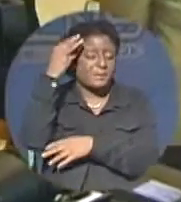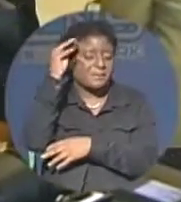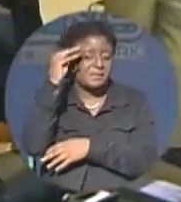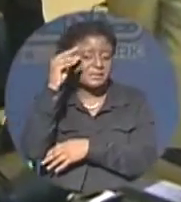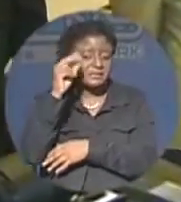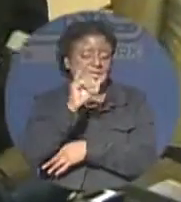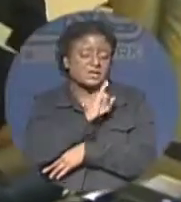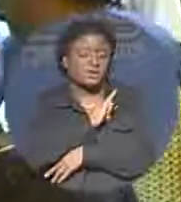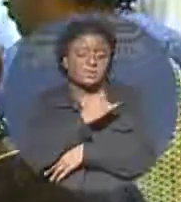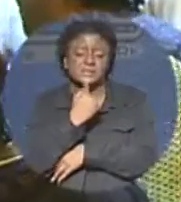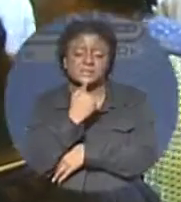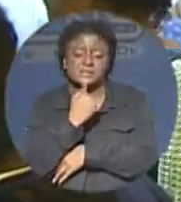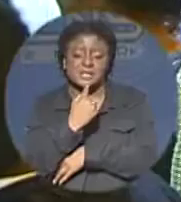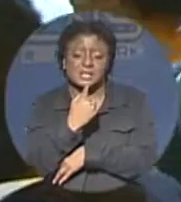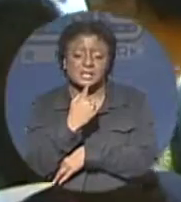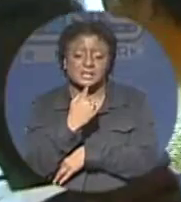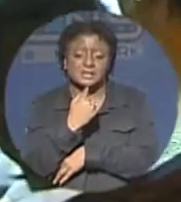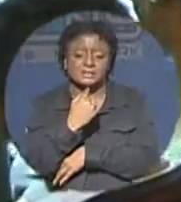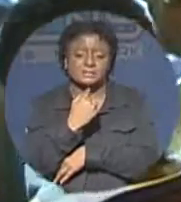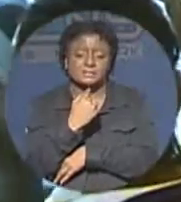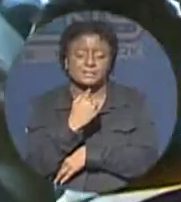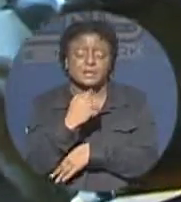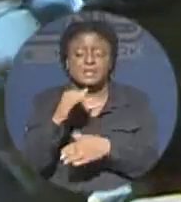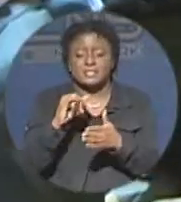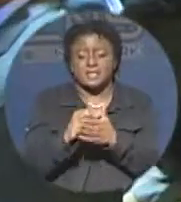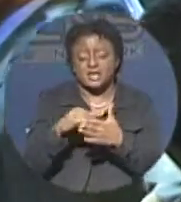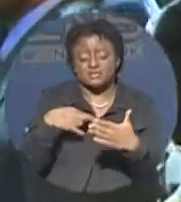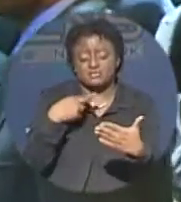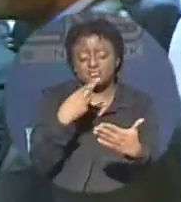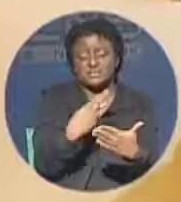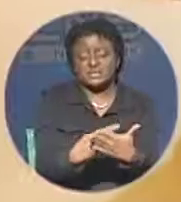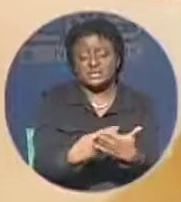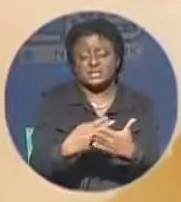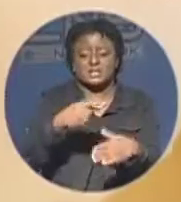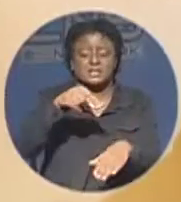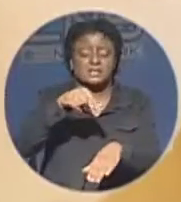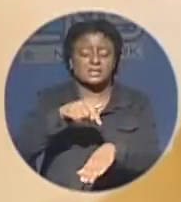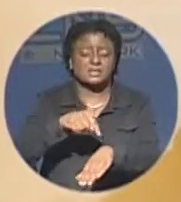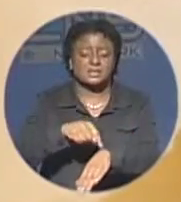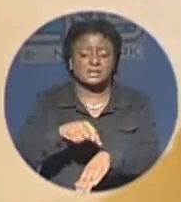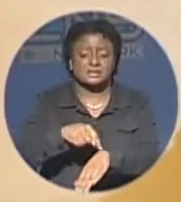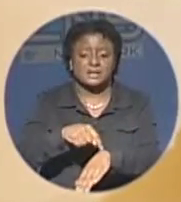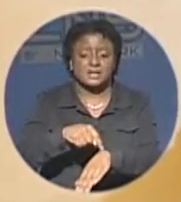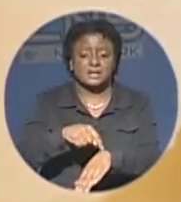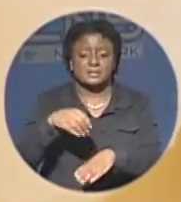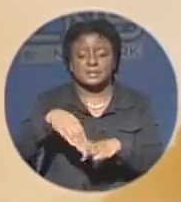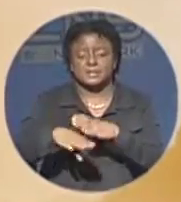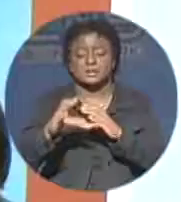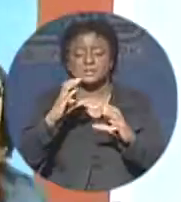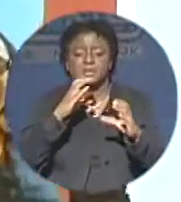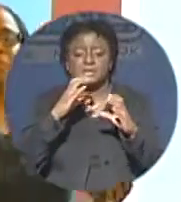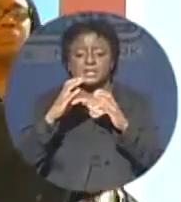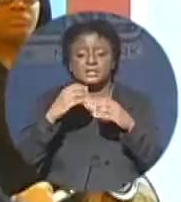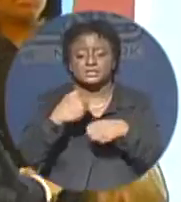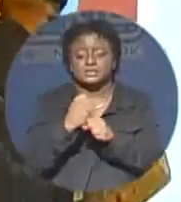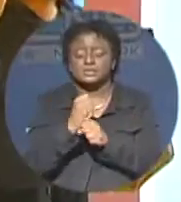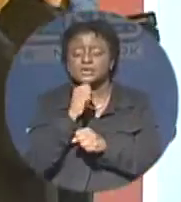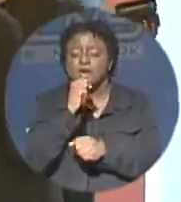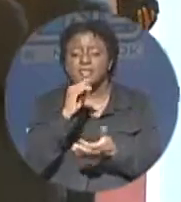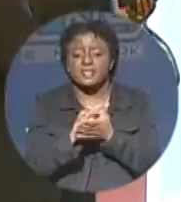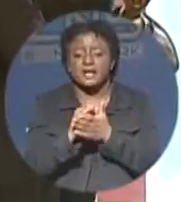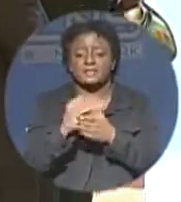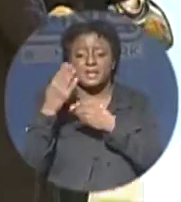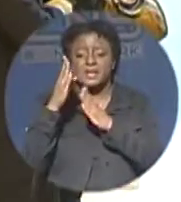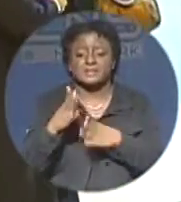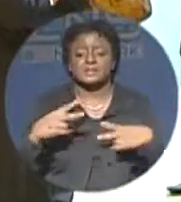that reaching this stage in telecommunications culminates a 14-year voyage his government traveled to ensure Bahamians acquired the best communication